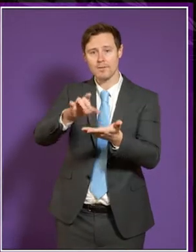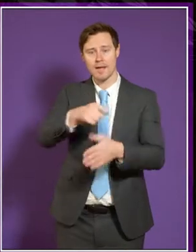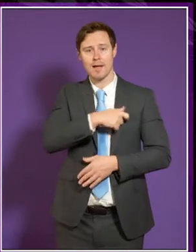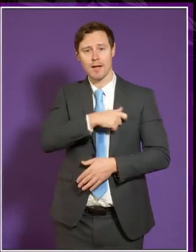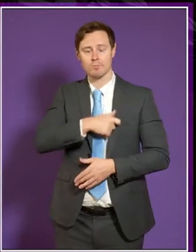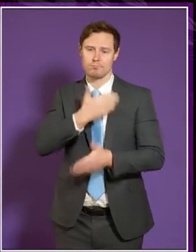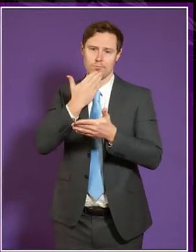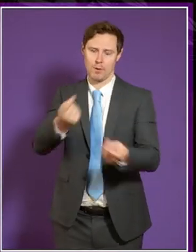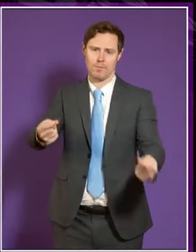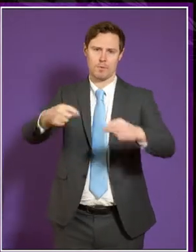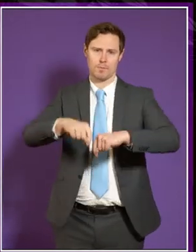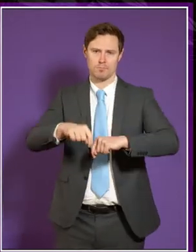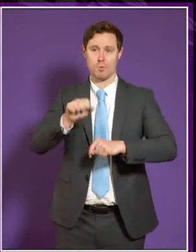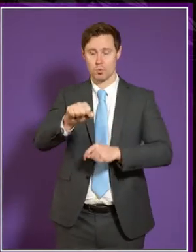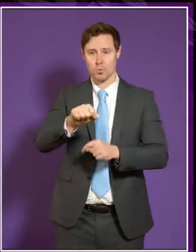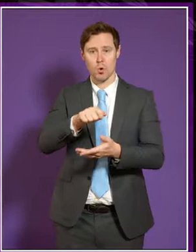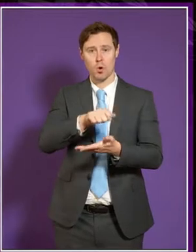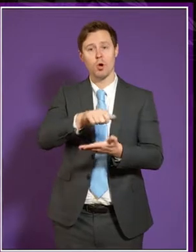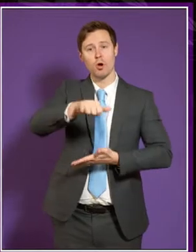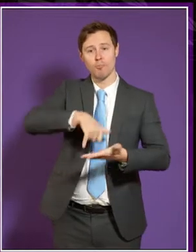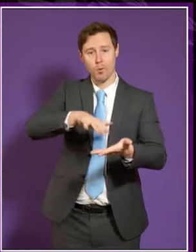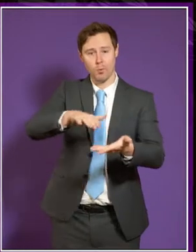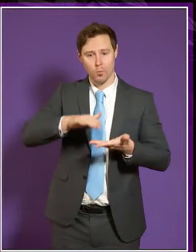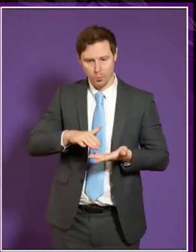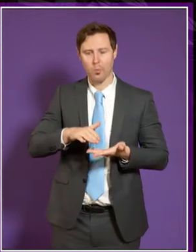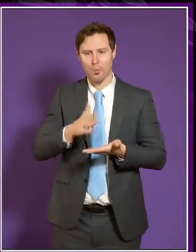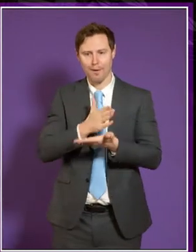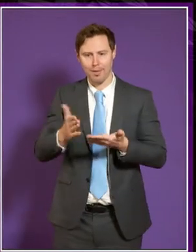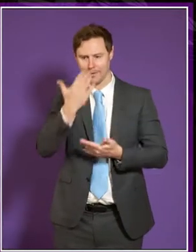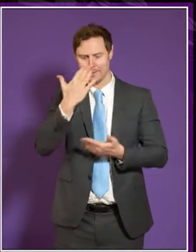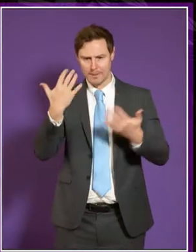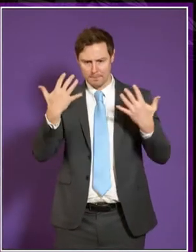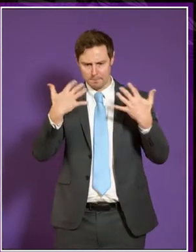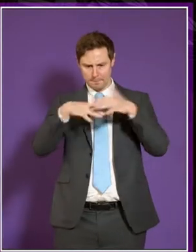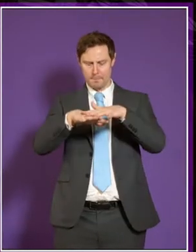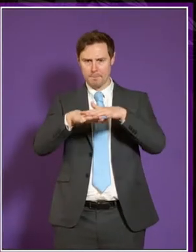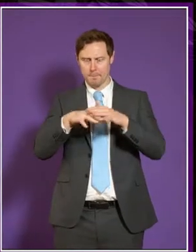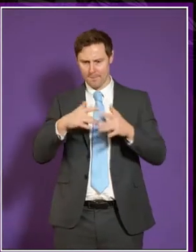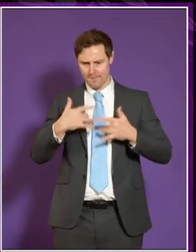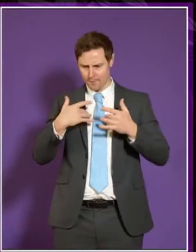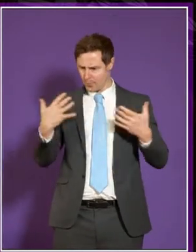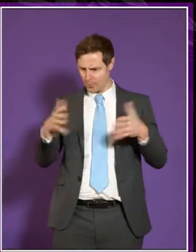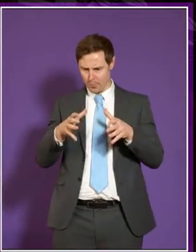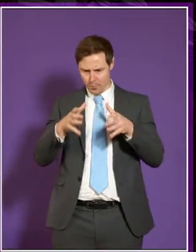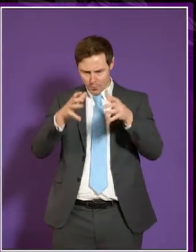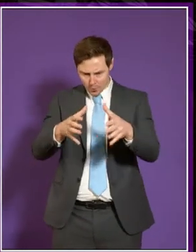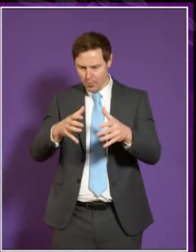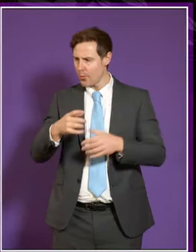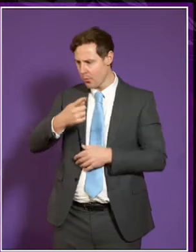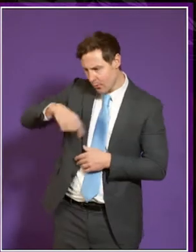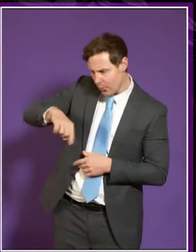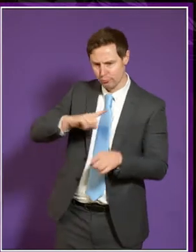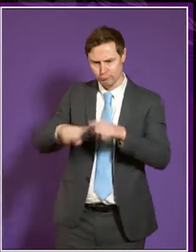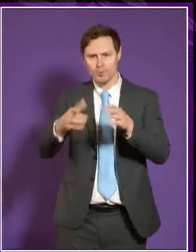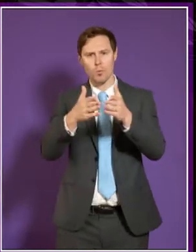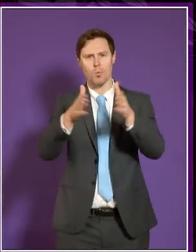And particularly, thank you for your report. It was clear that you found a synergy with the views of this committee and the work that we've done around widening